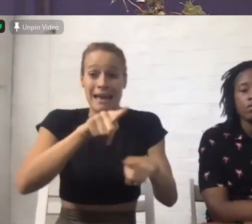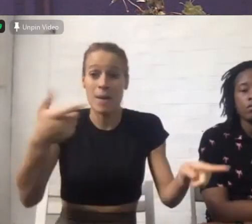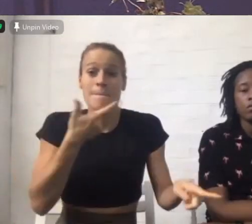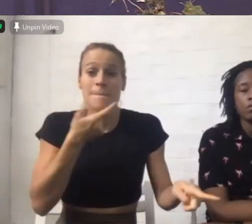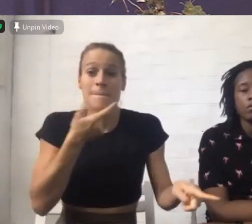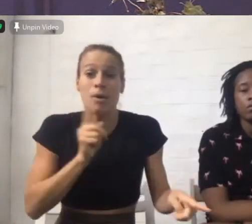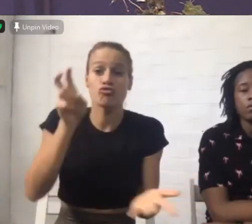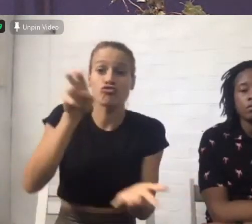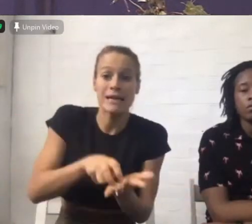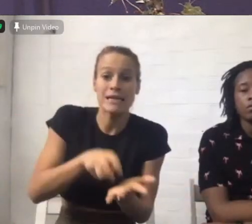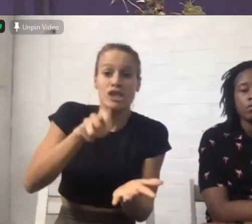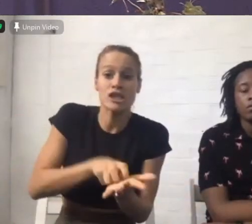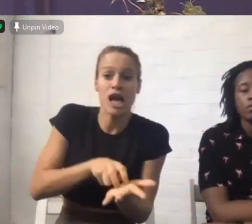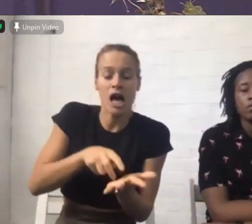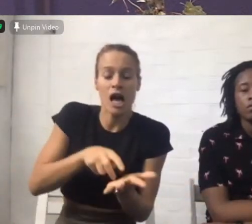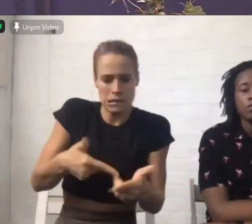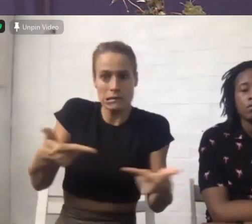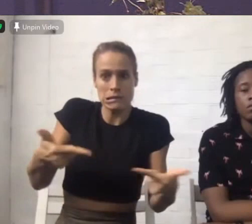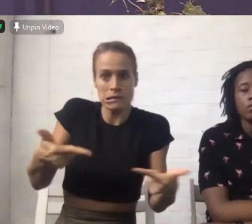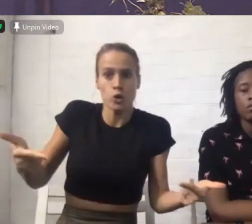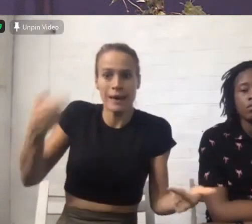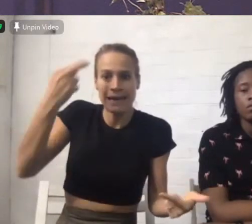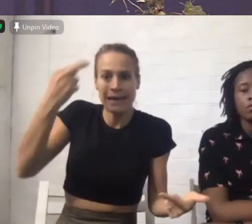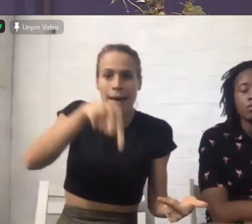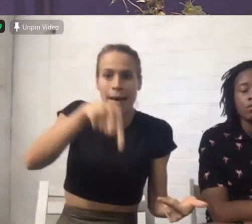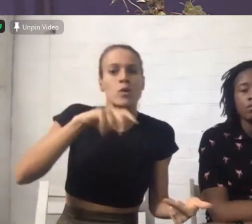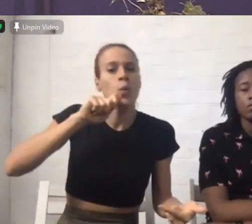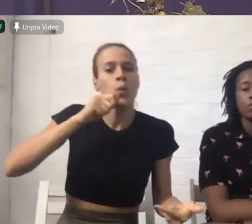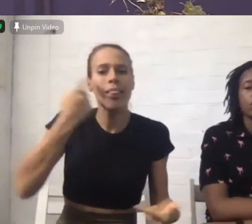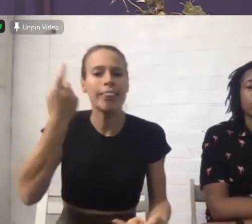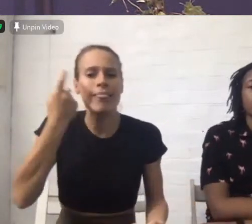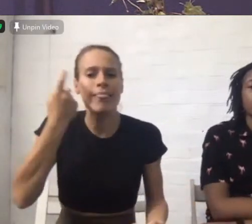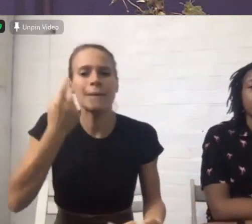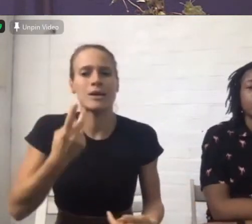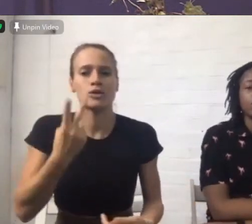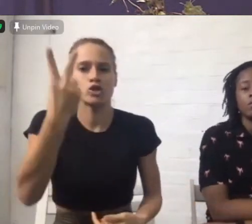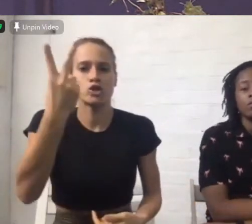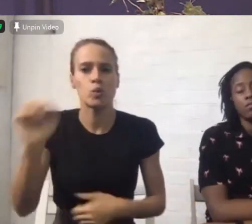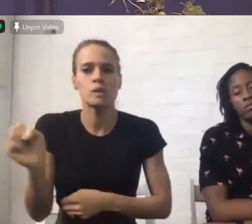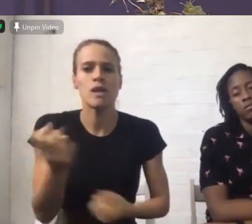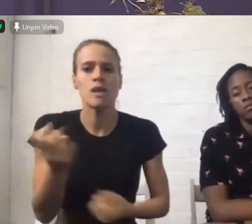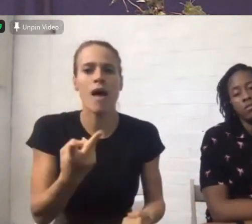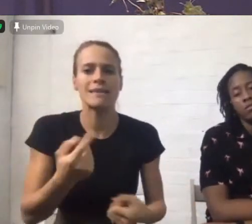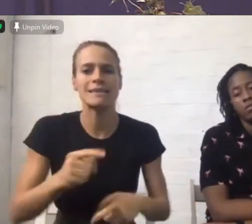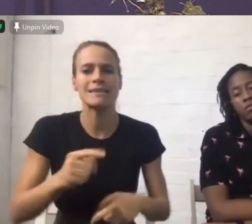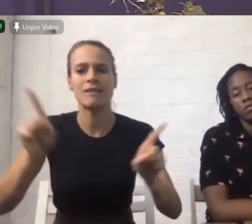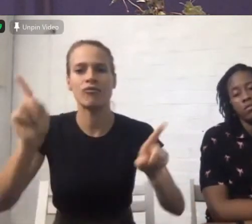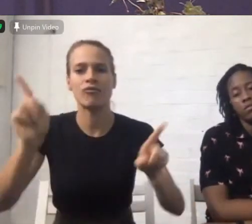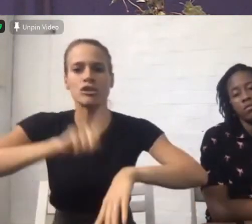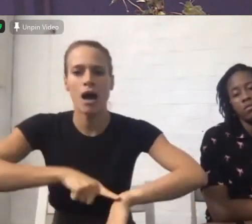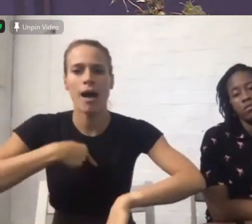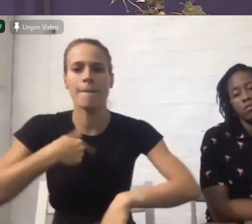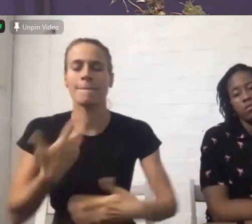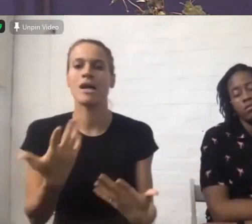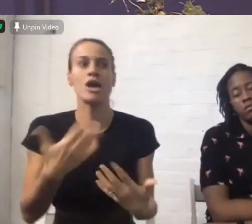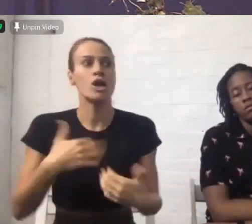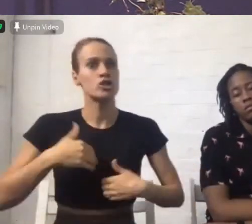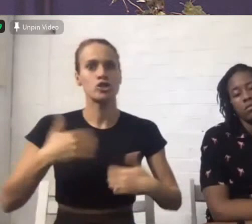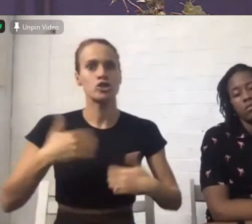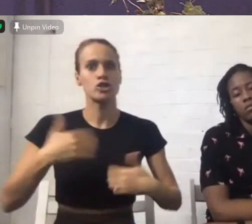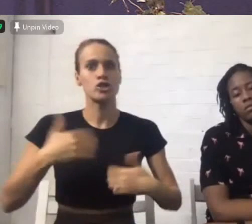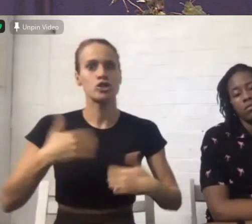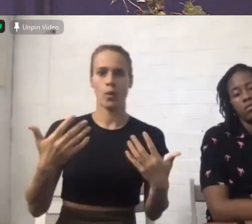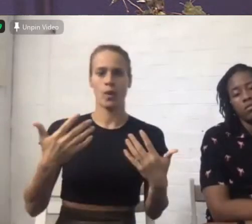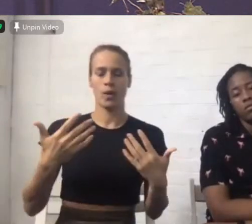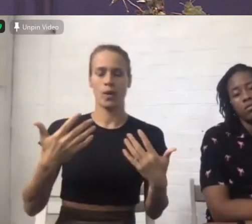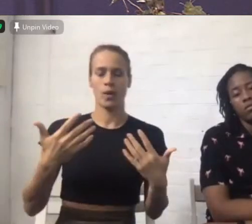and we thank you so much for this expression of faith God bless you have a great day let's give Jesus one last big